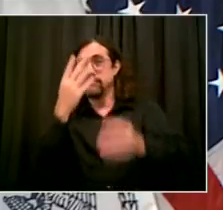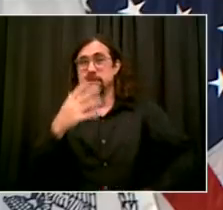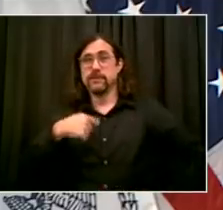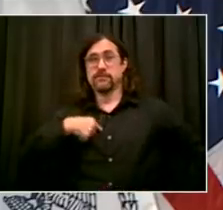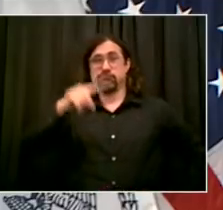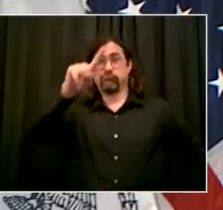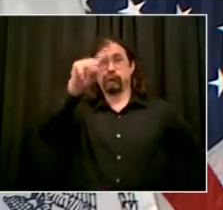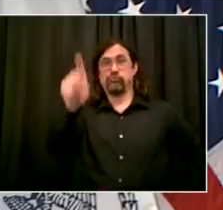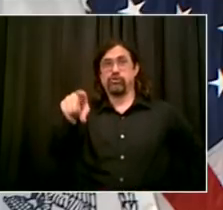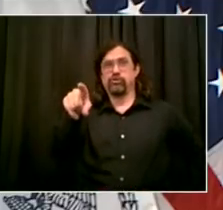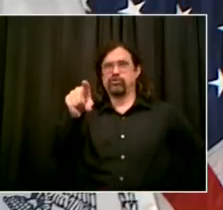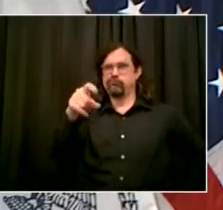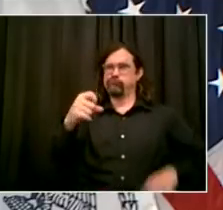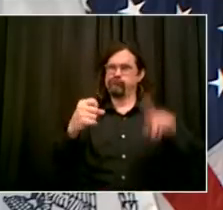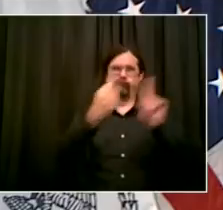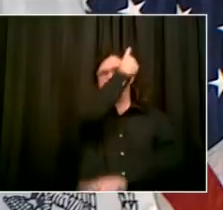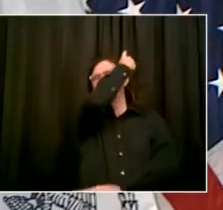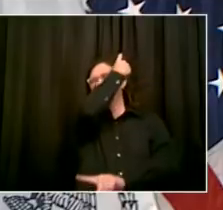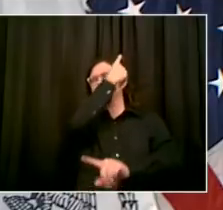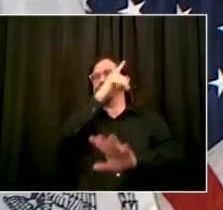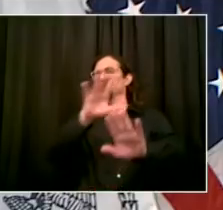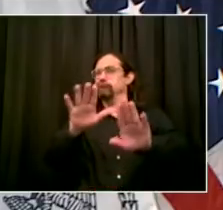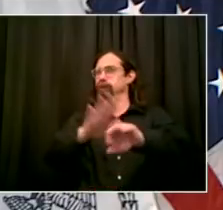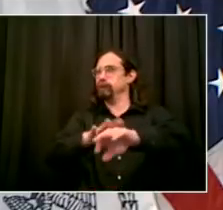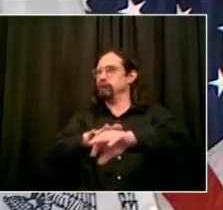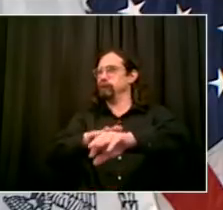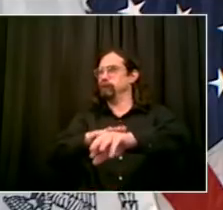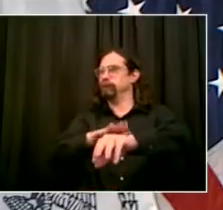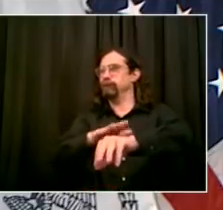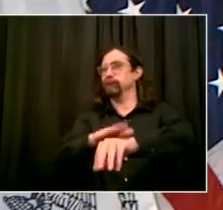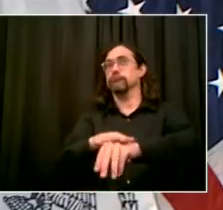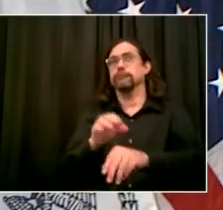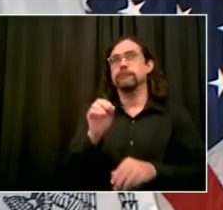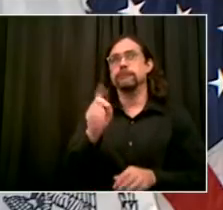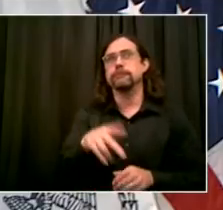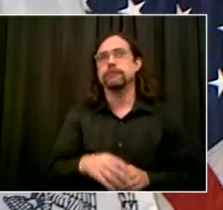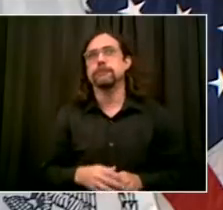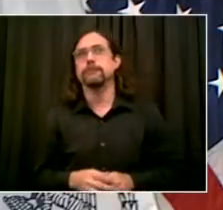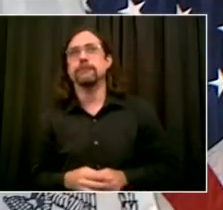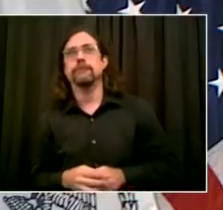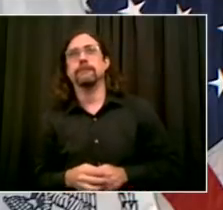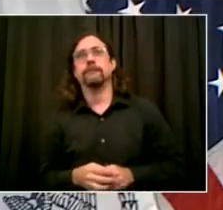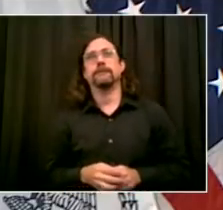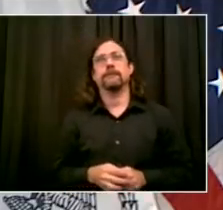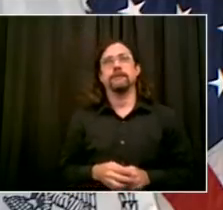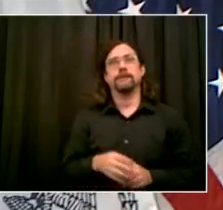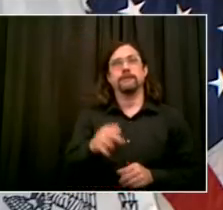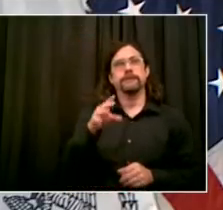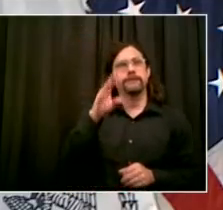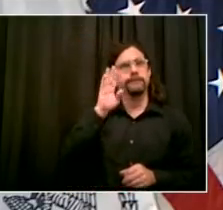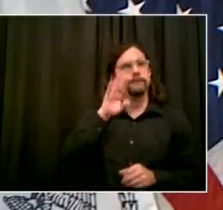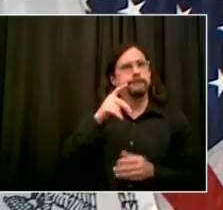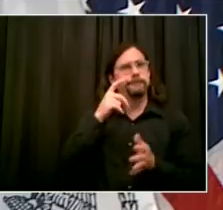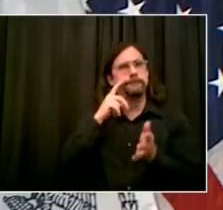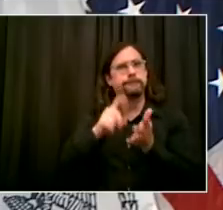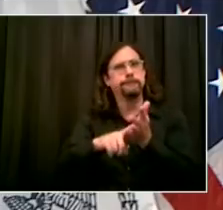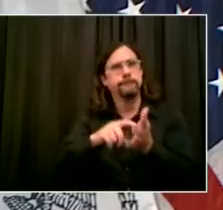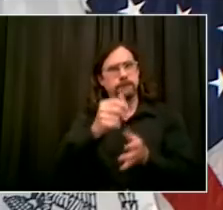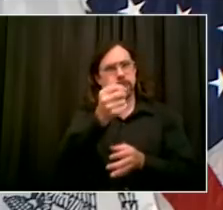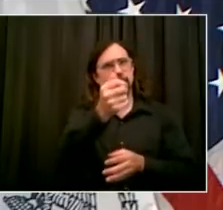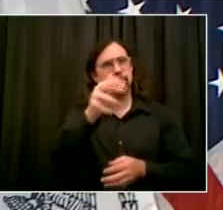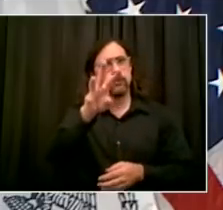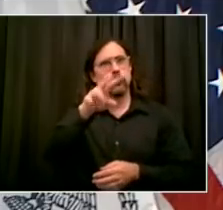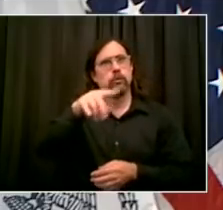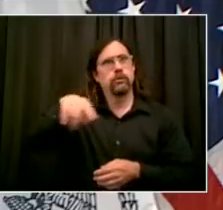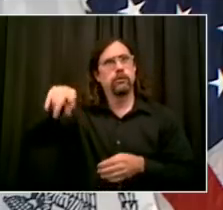criticizing what they called sweetheart deals the city made with assorted sports venues, noting the garden hasn't paid property